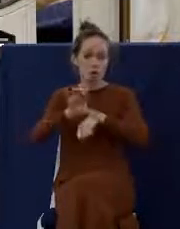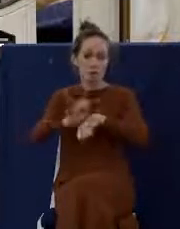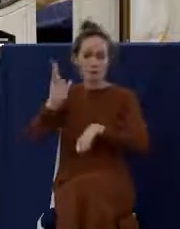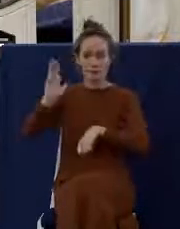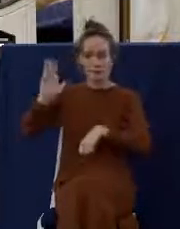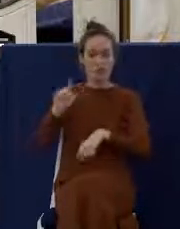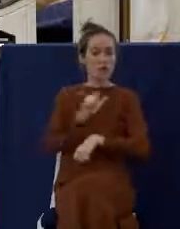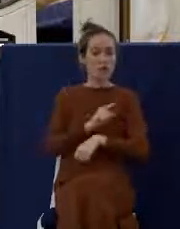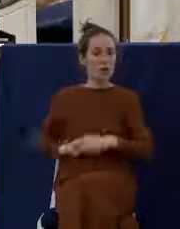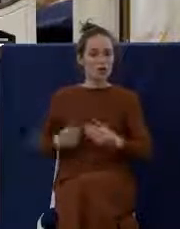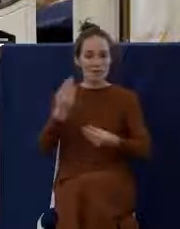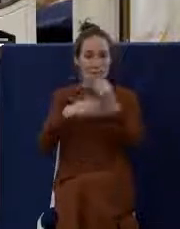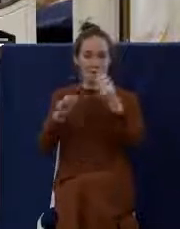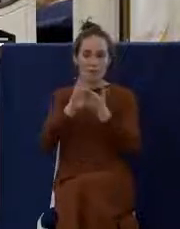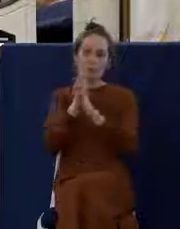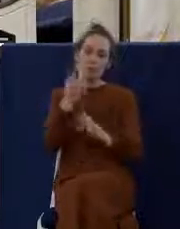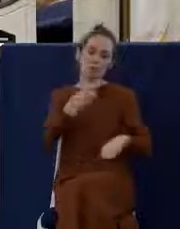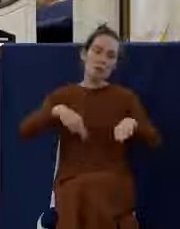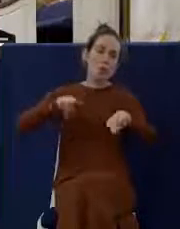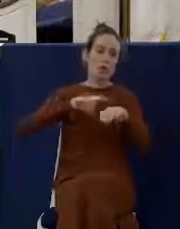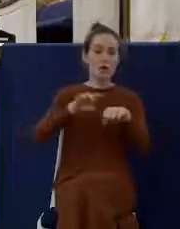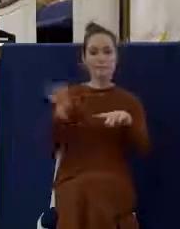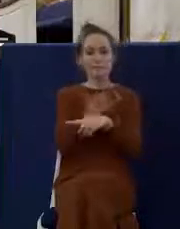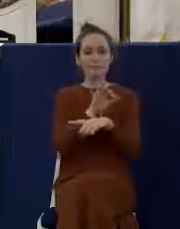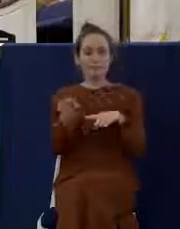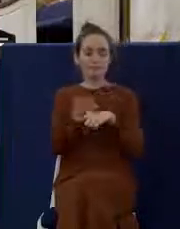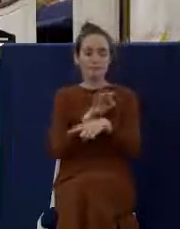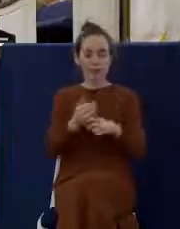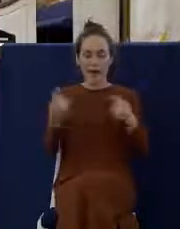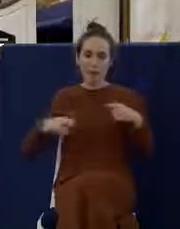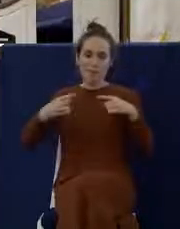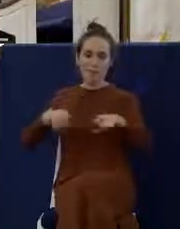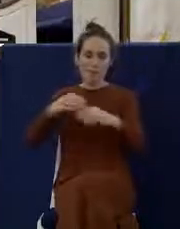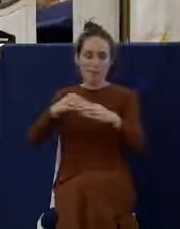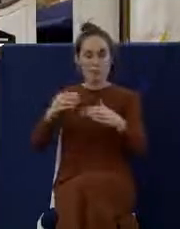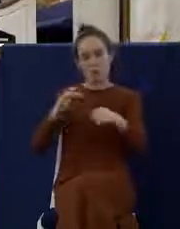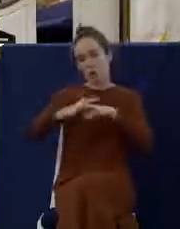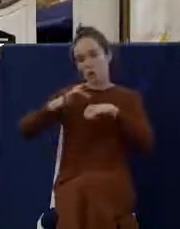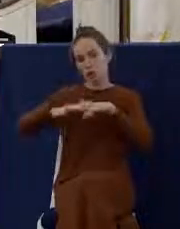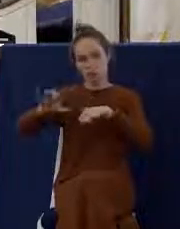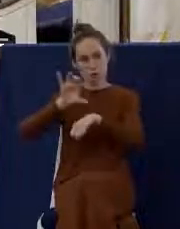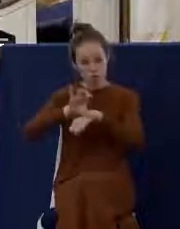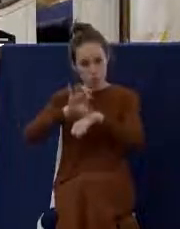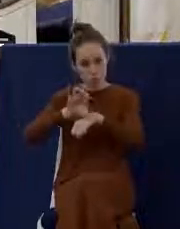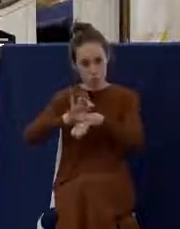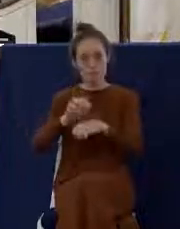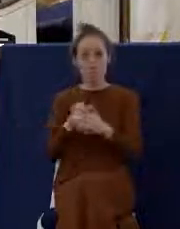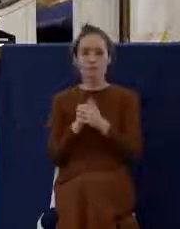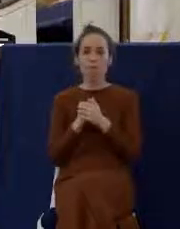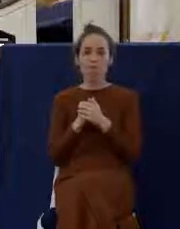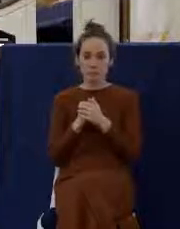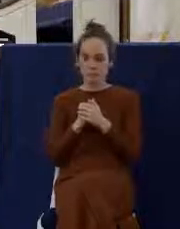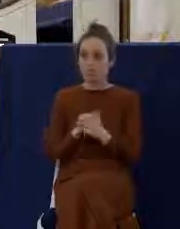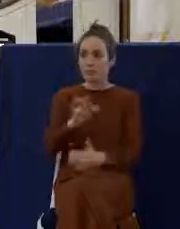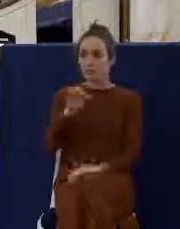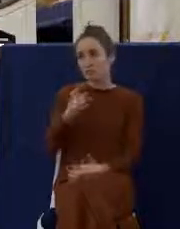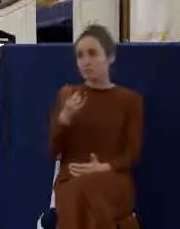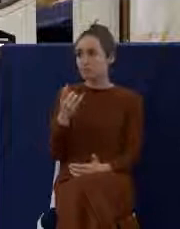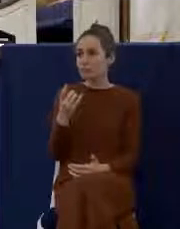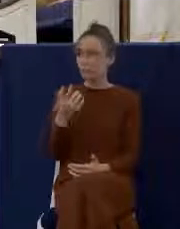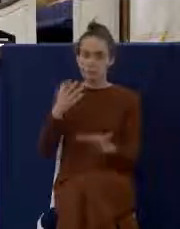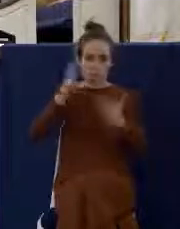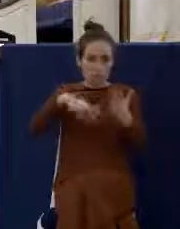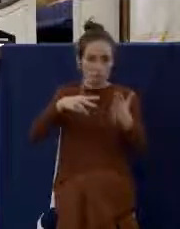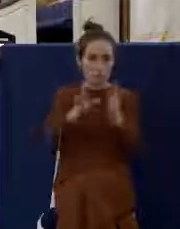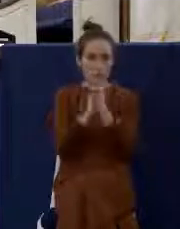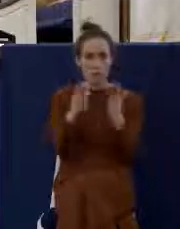became a normal function of the early church. And we read this in the book of Acts, where that they were continually giving themselves to the apostles'